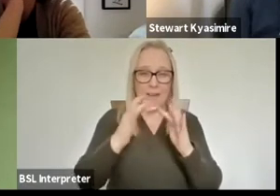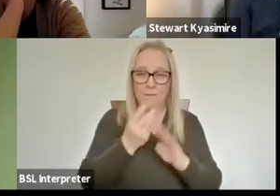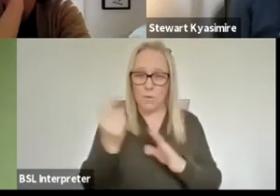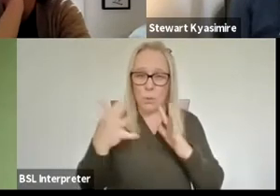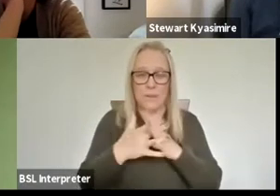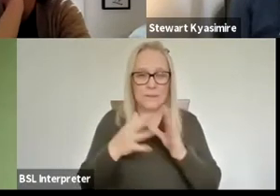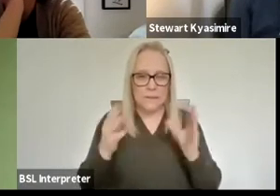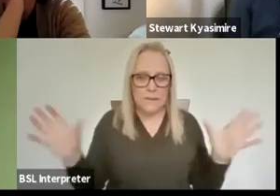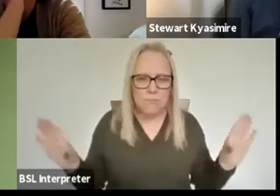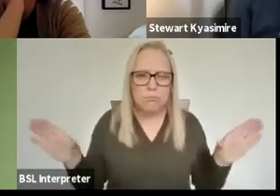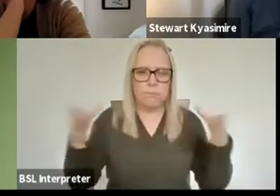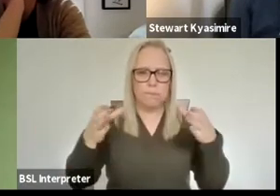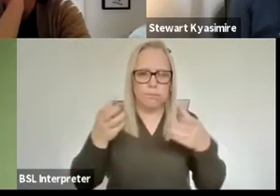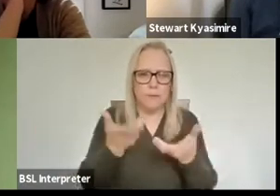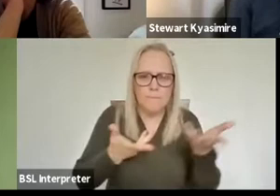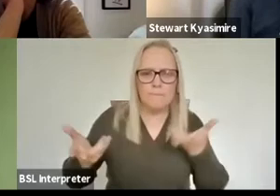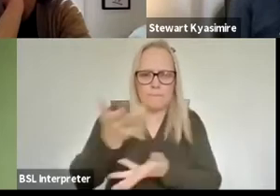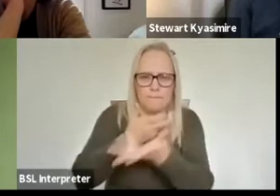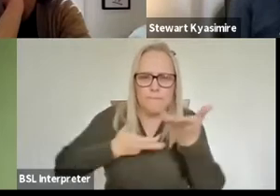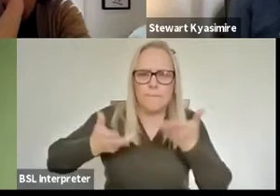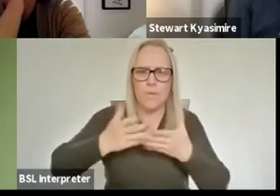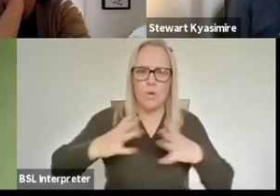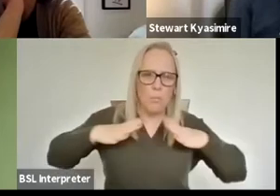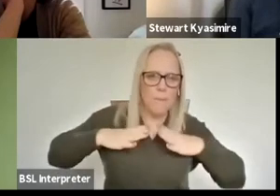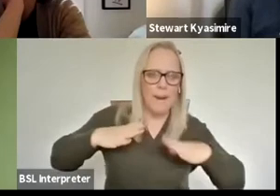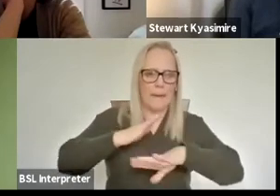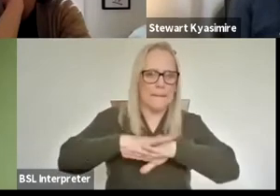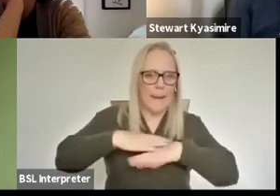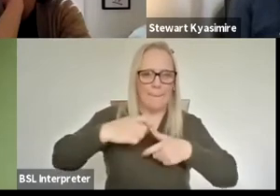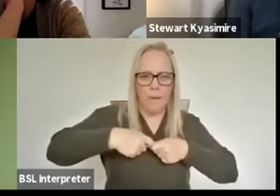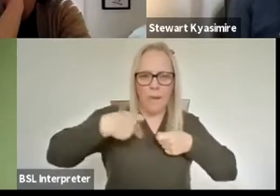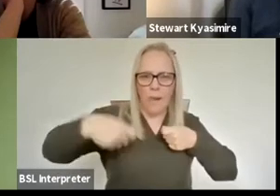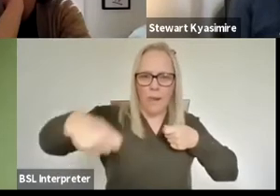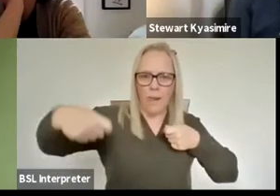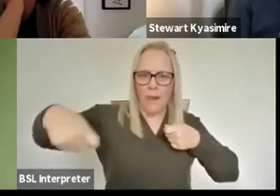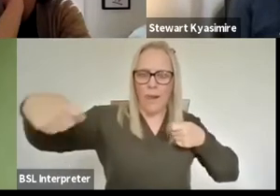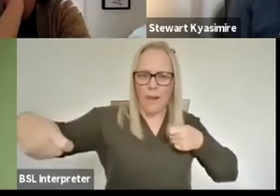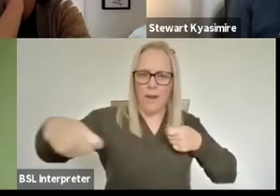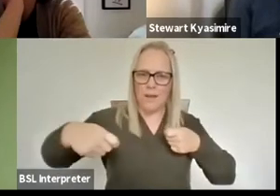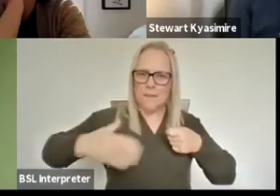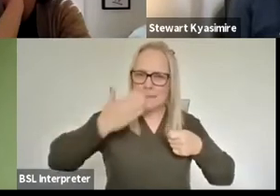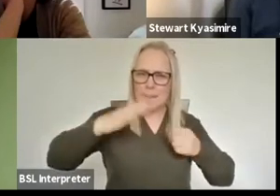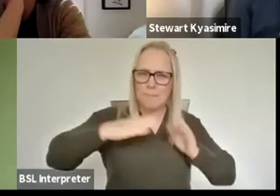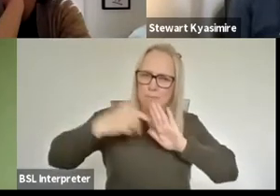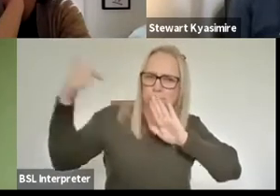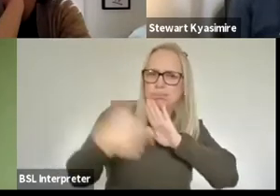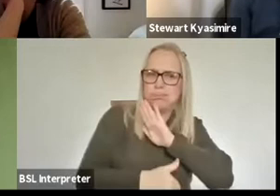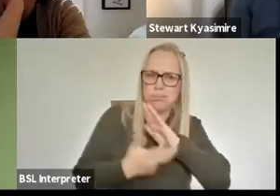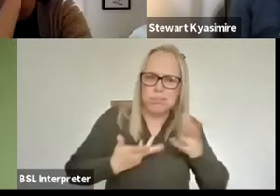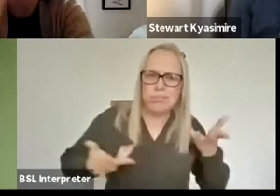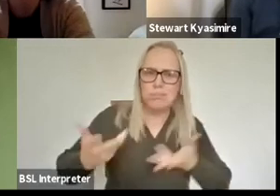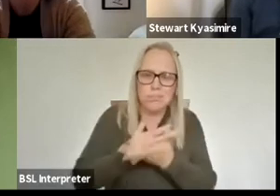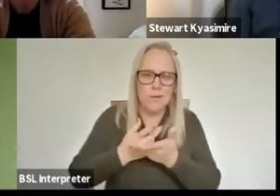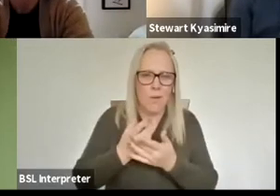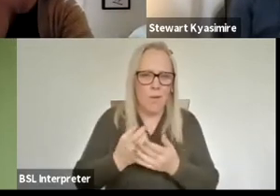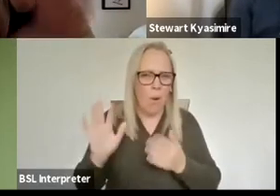the preparation time that we were giving ourselves and yeah it was more depth and and every everybody's voices were more